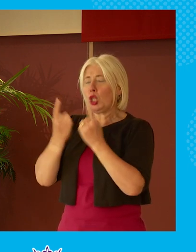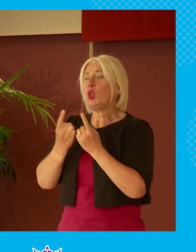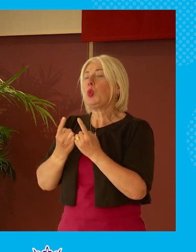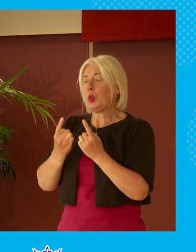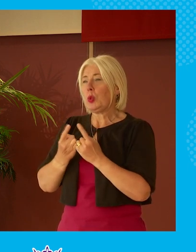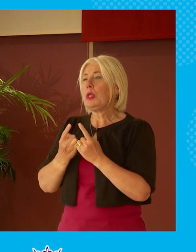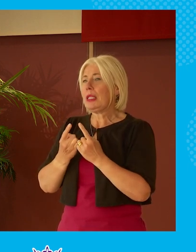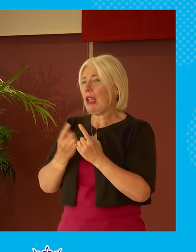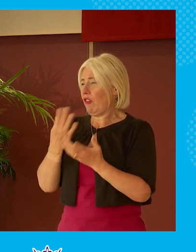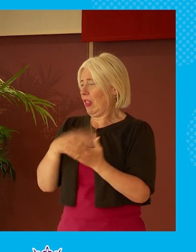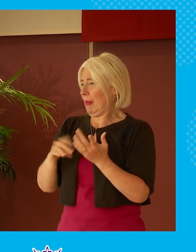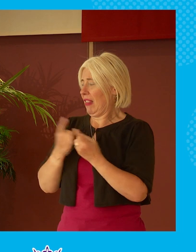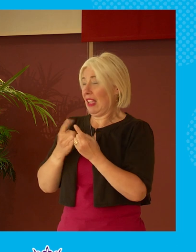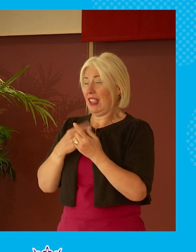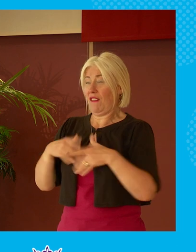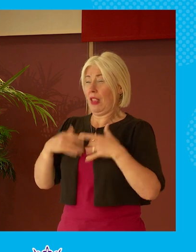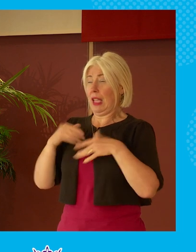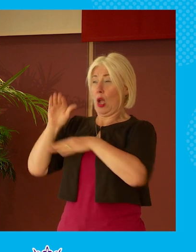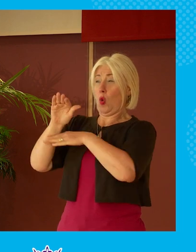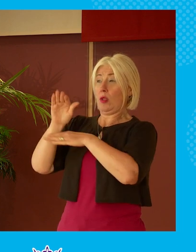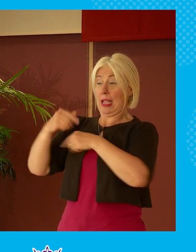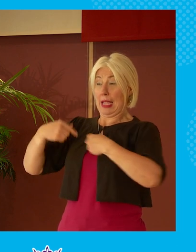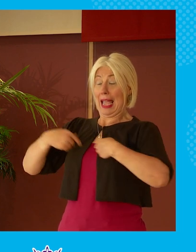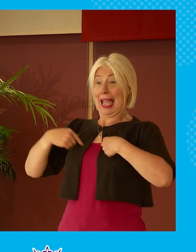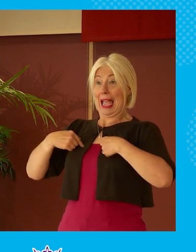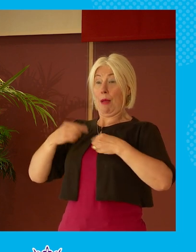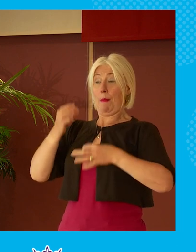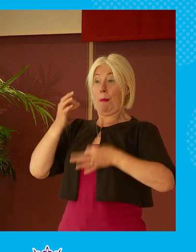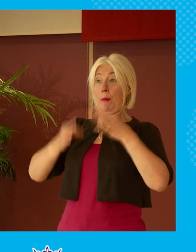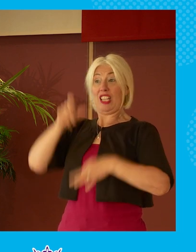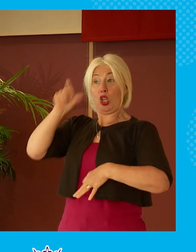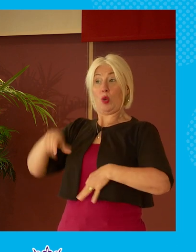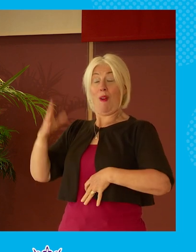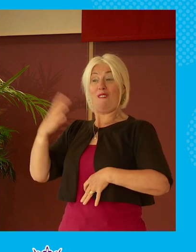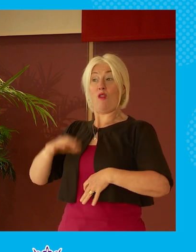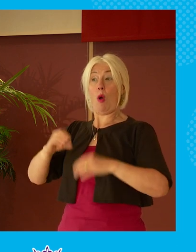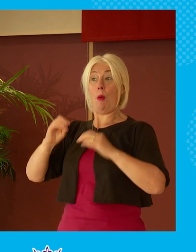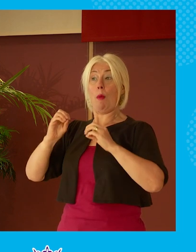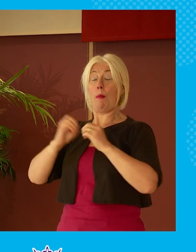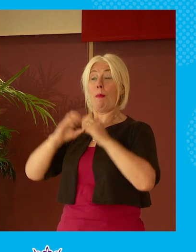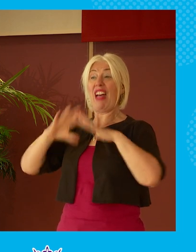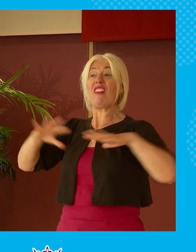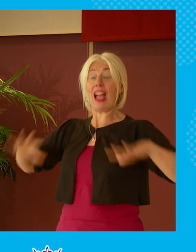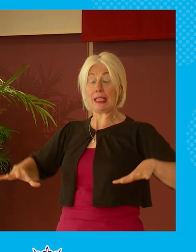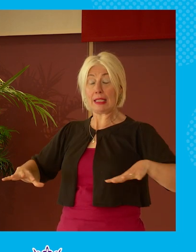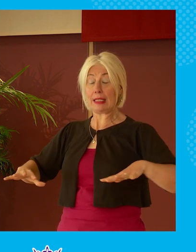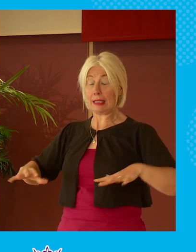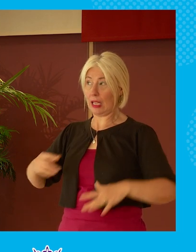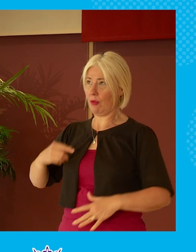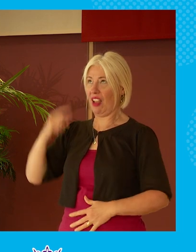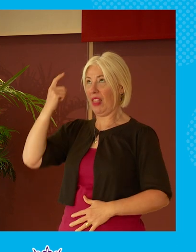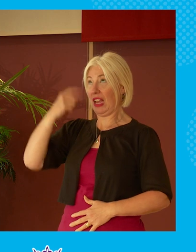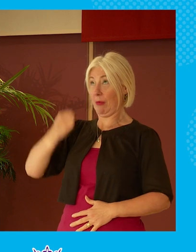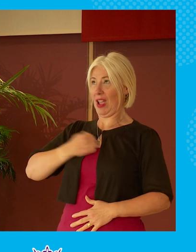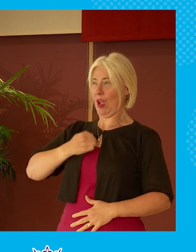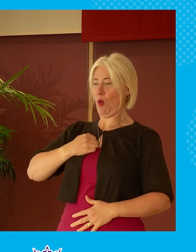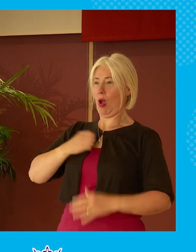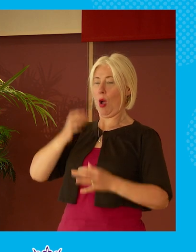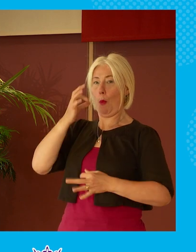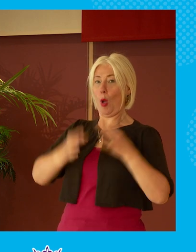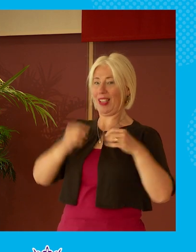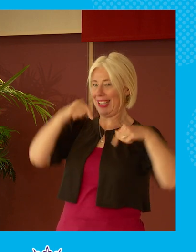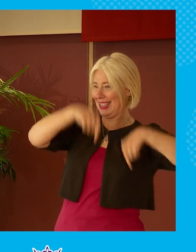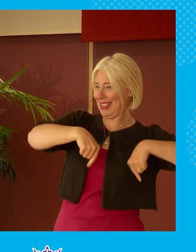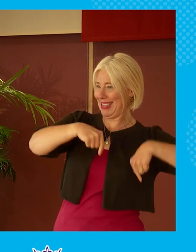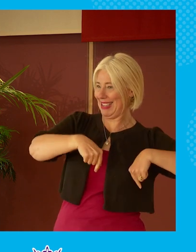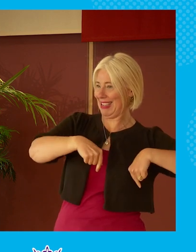almost existential i mean i'm obviously i'm a politician from belfast and for years have lamented the state of our politics and trying to normalize things and instead